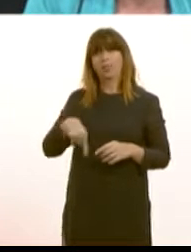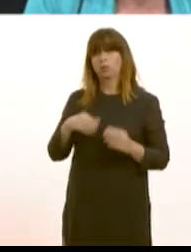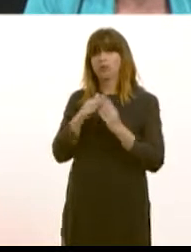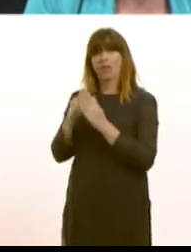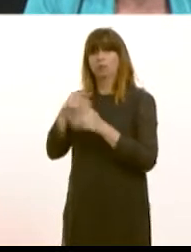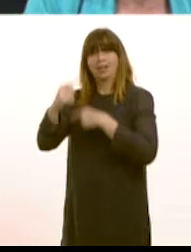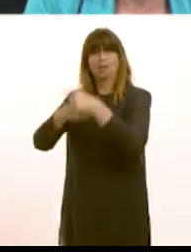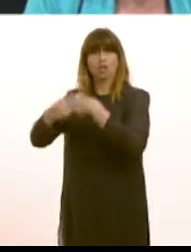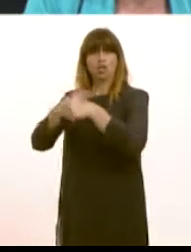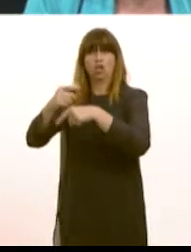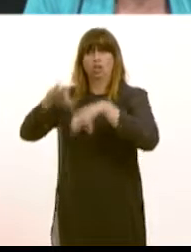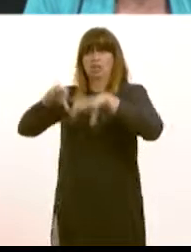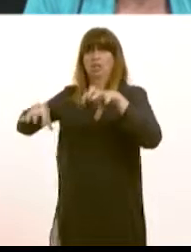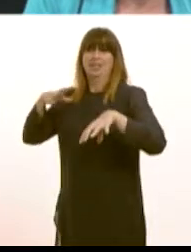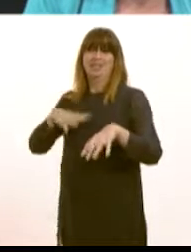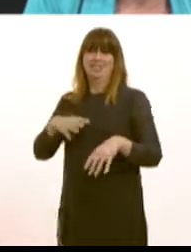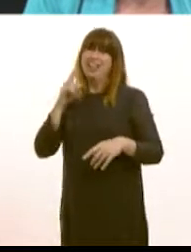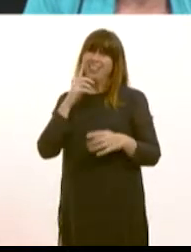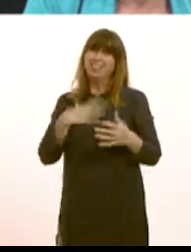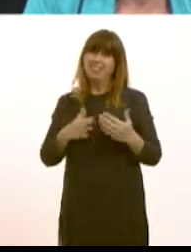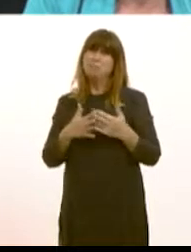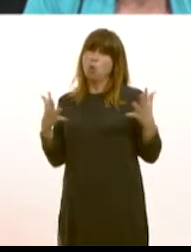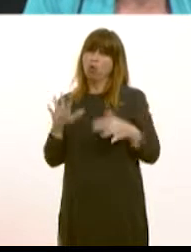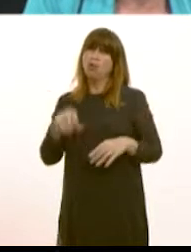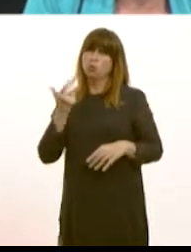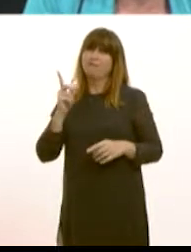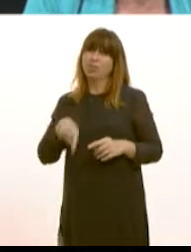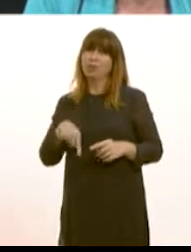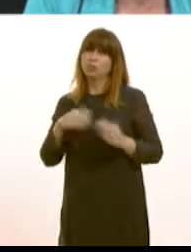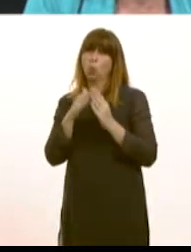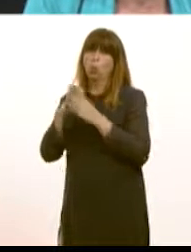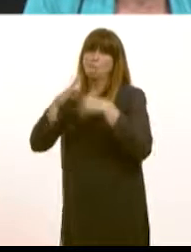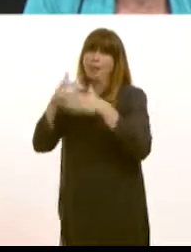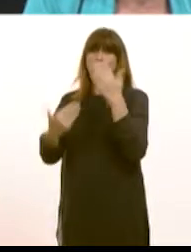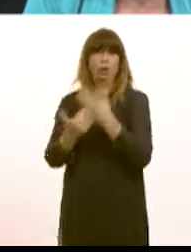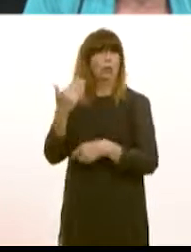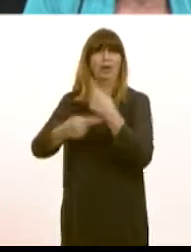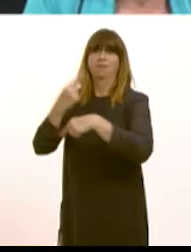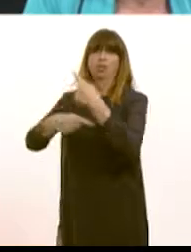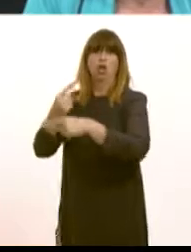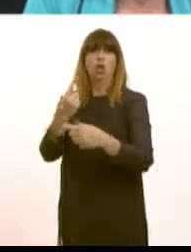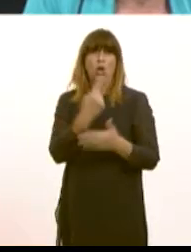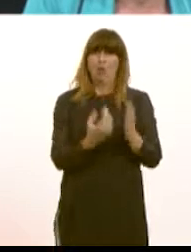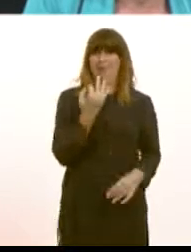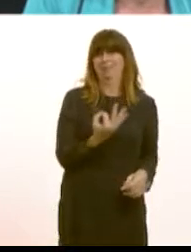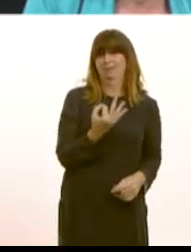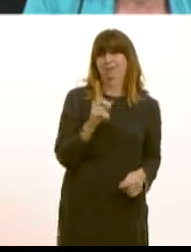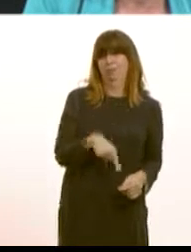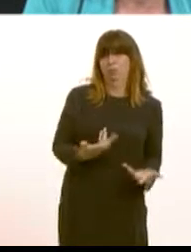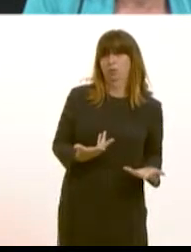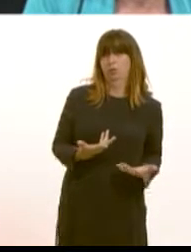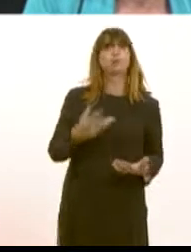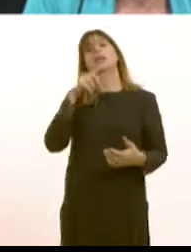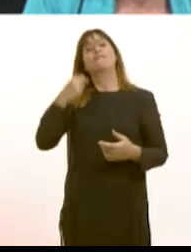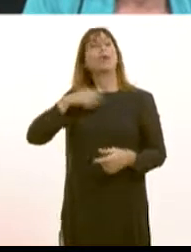If we have any catch up we probably need to go beyond 12,000 homes a year and the sad fact is if we don't face up to the housing